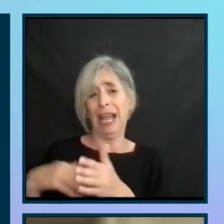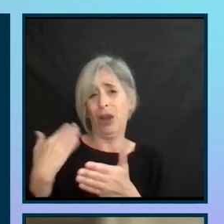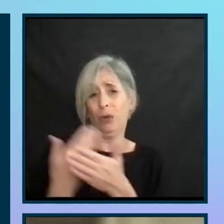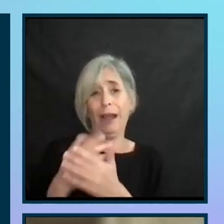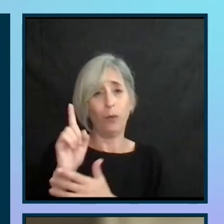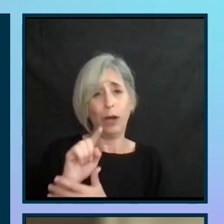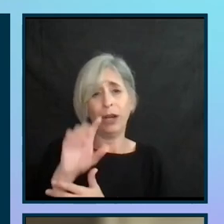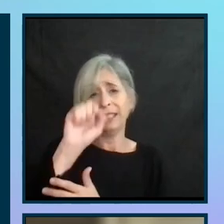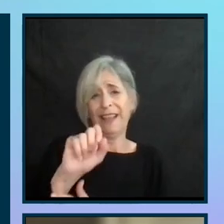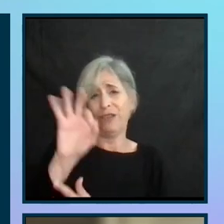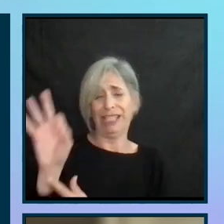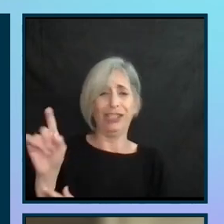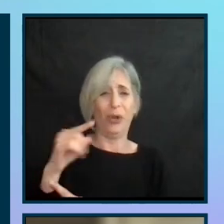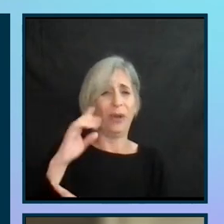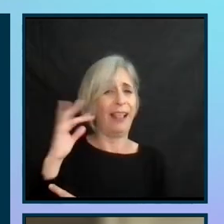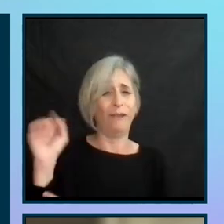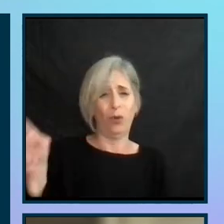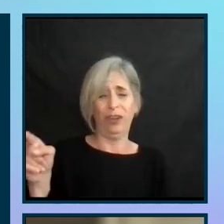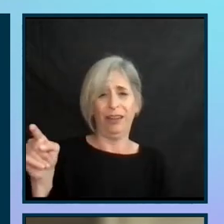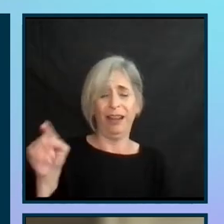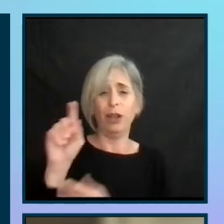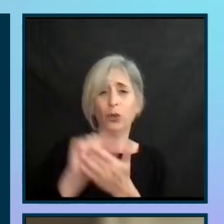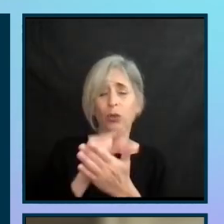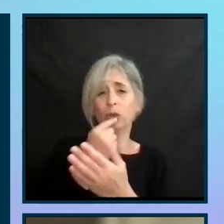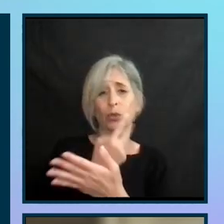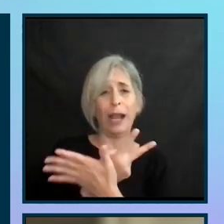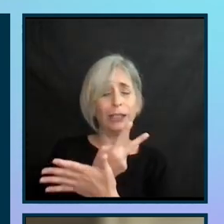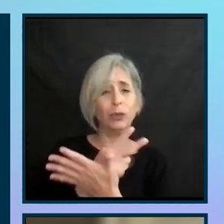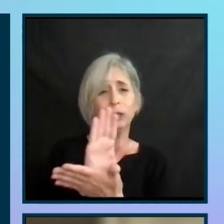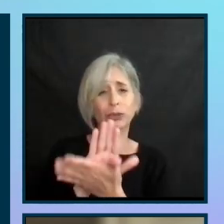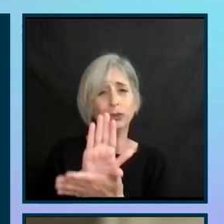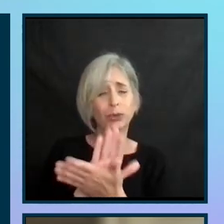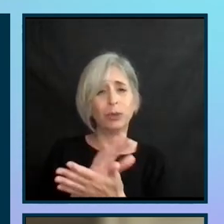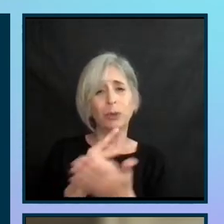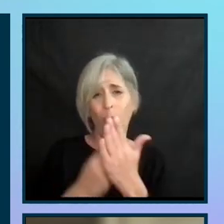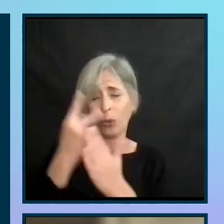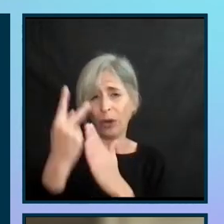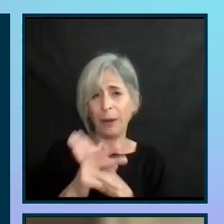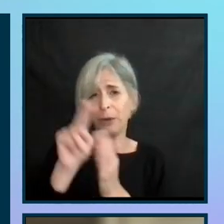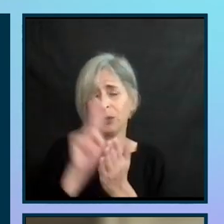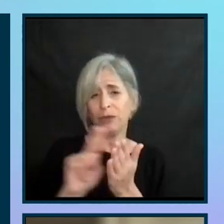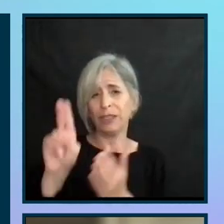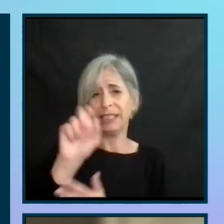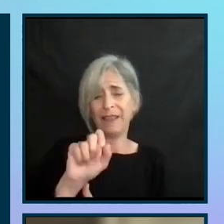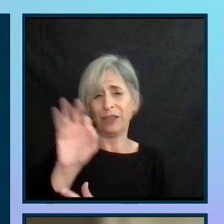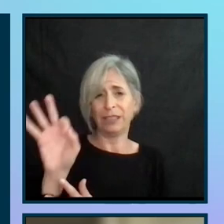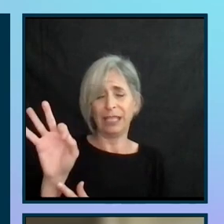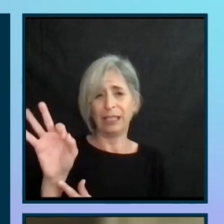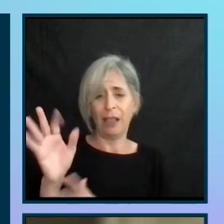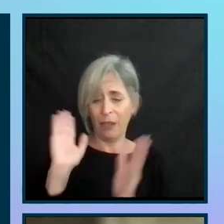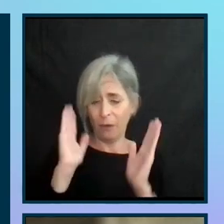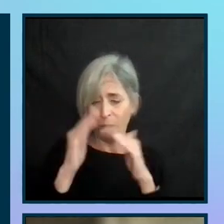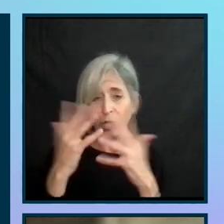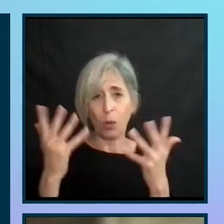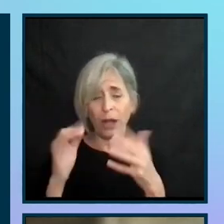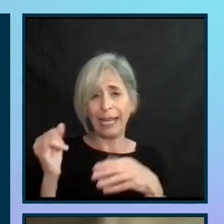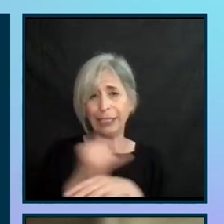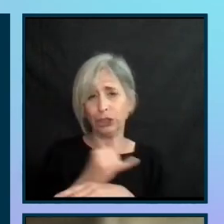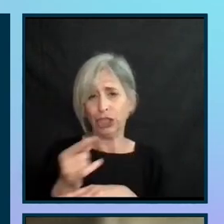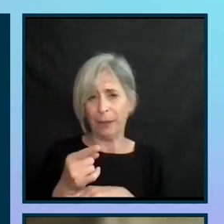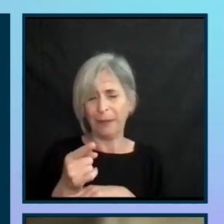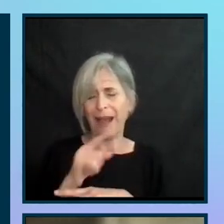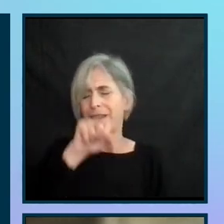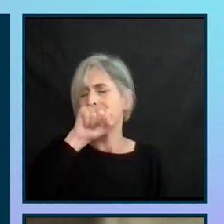Francisco. So I did a graduate school program at University of San Francisco that was focused on getting internships. And I really liked this